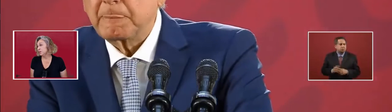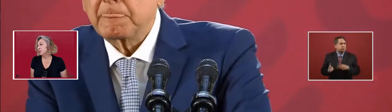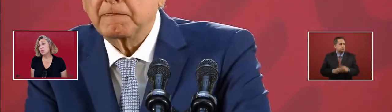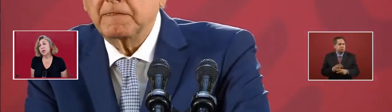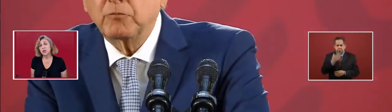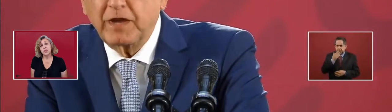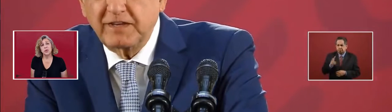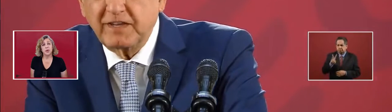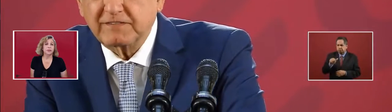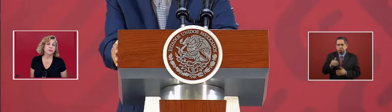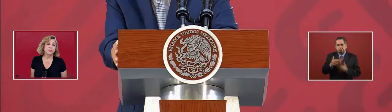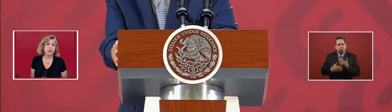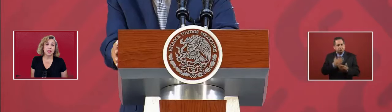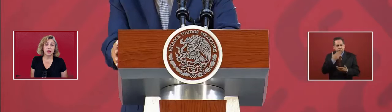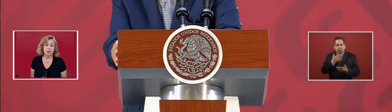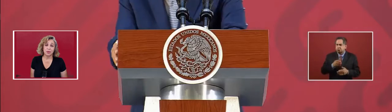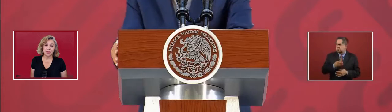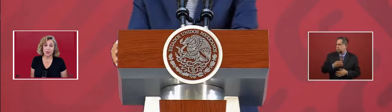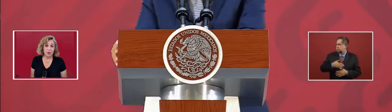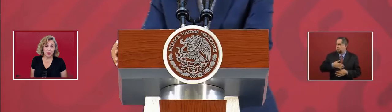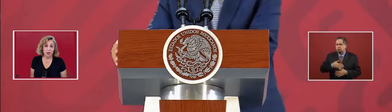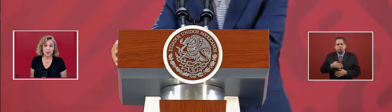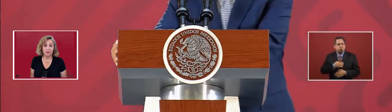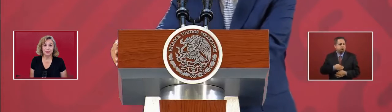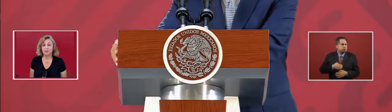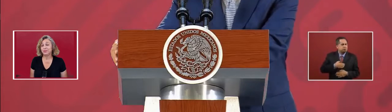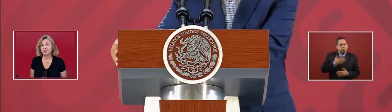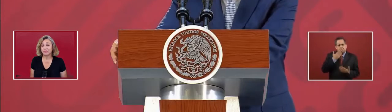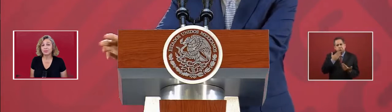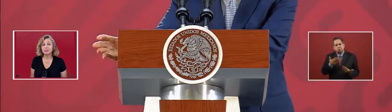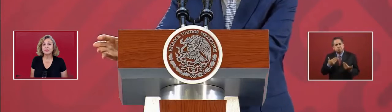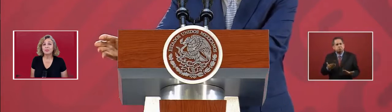So we're doing well. And it's going well.